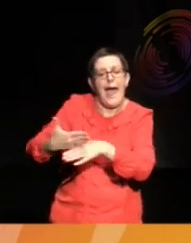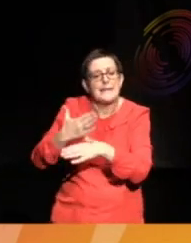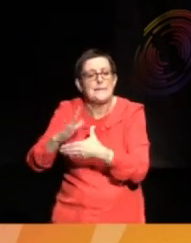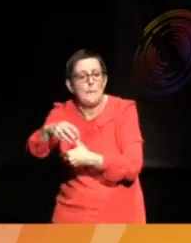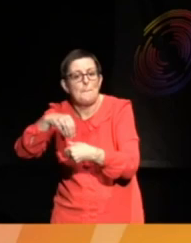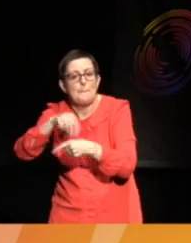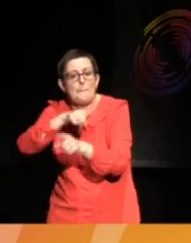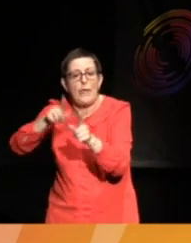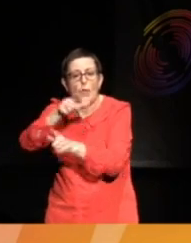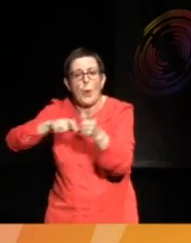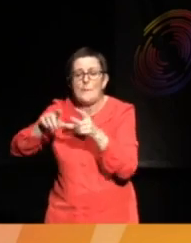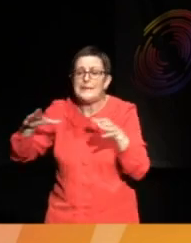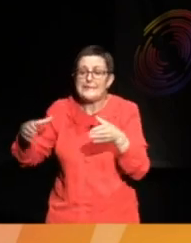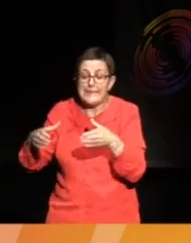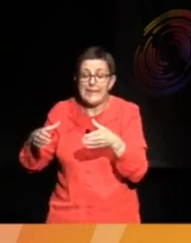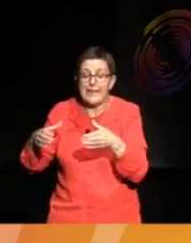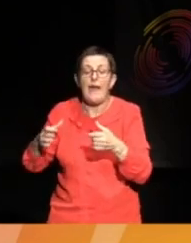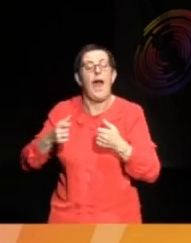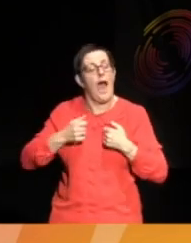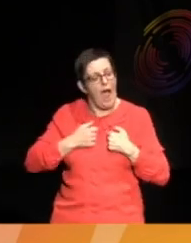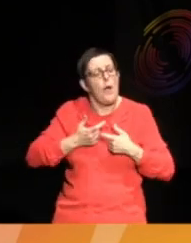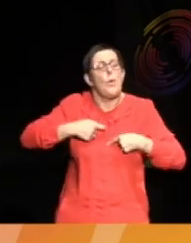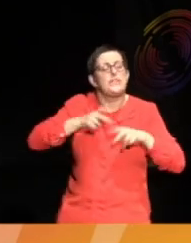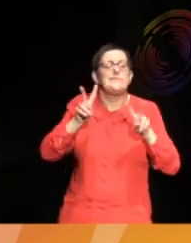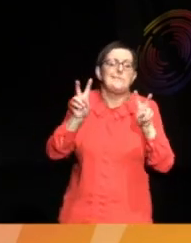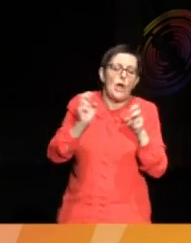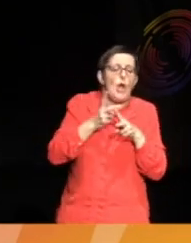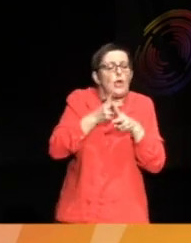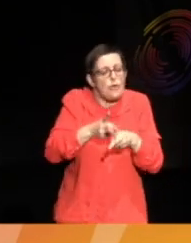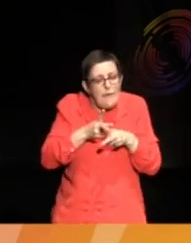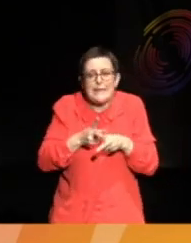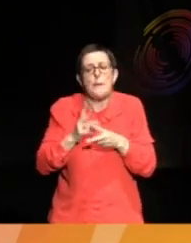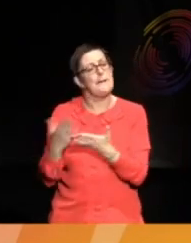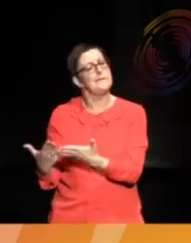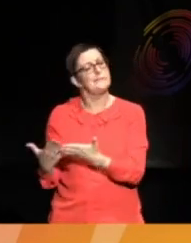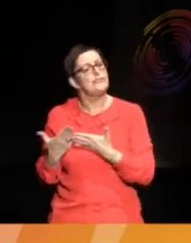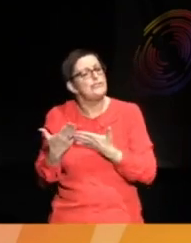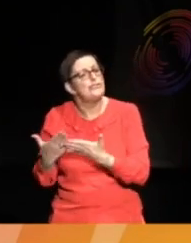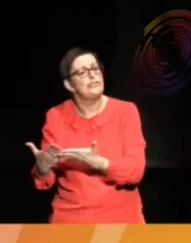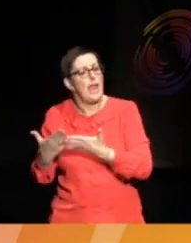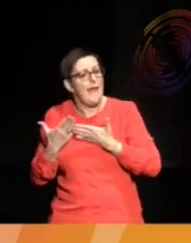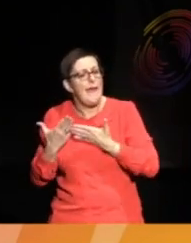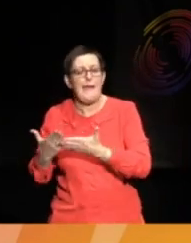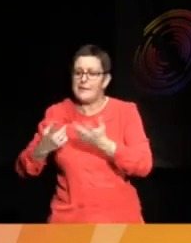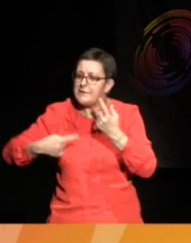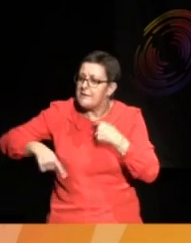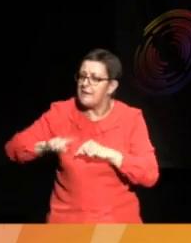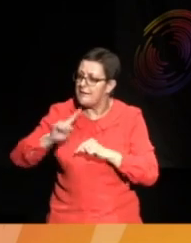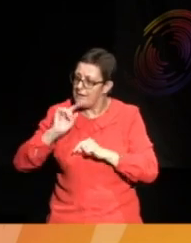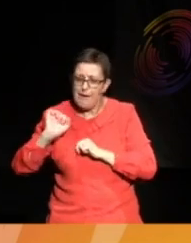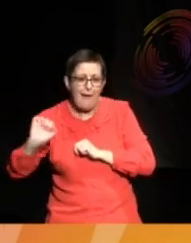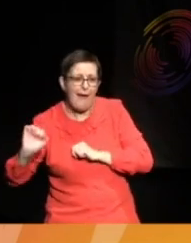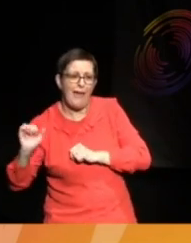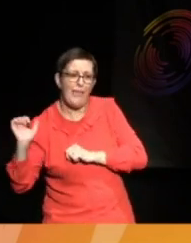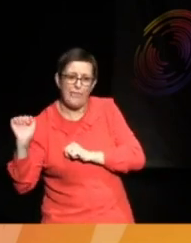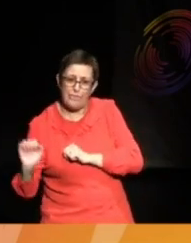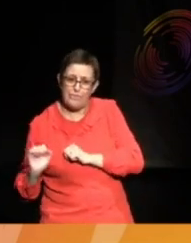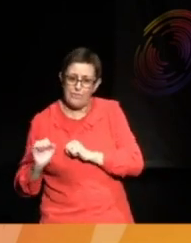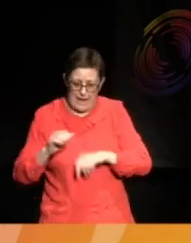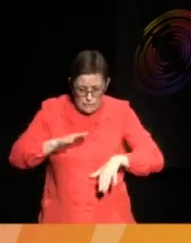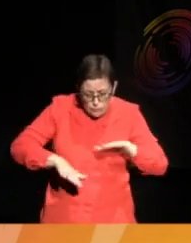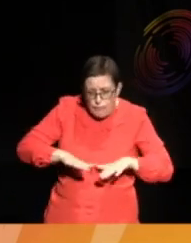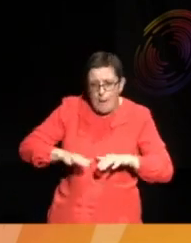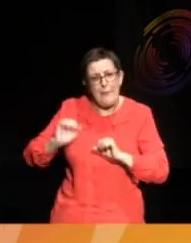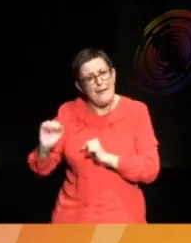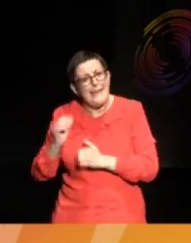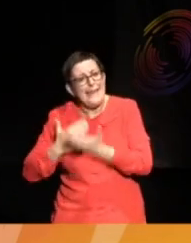I was the curator, but we shared authority in producing the new narrative that ended up telling what the ritual aspect of these drums were.